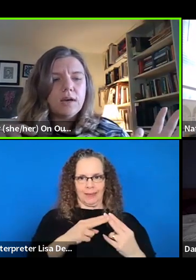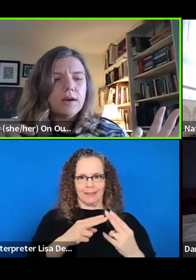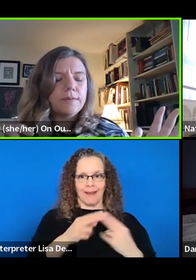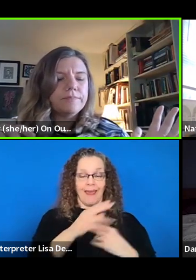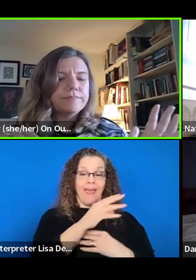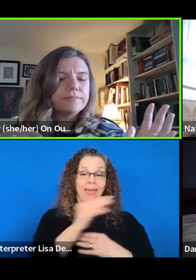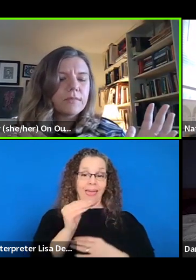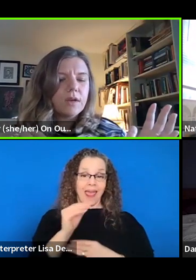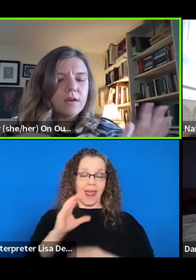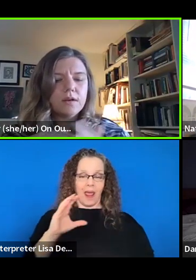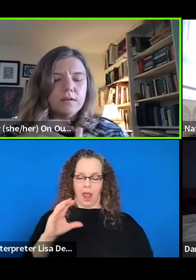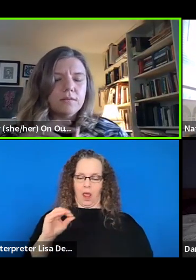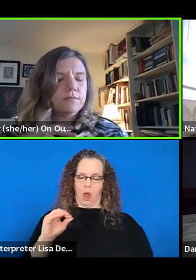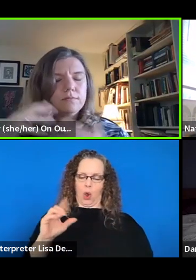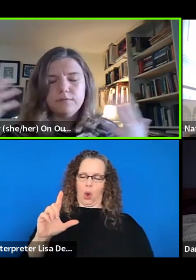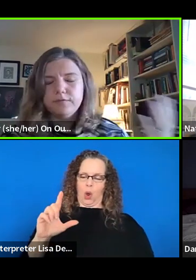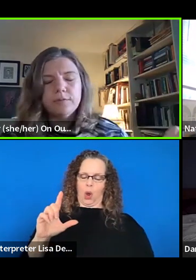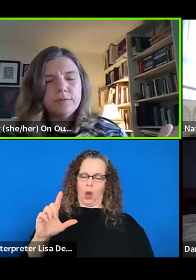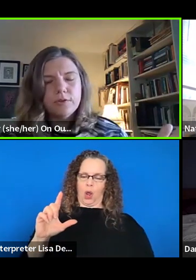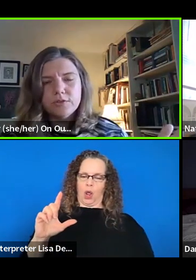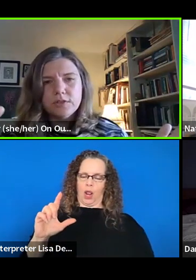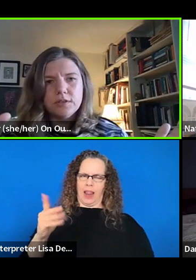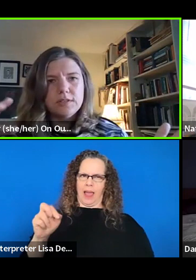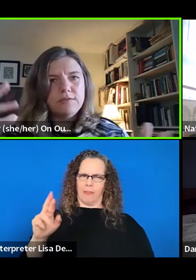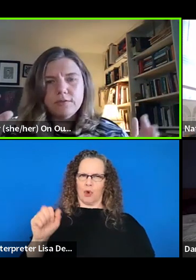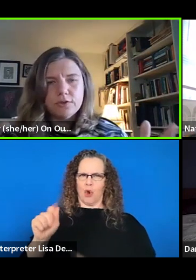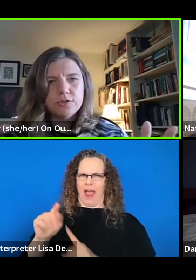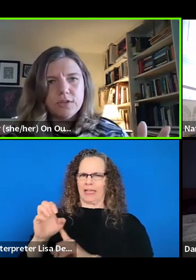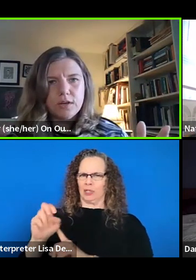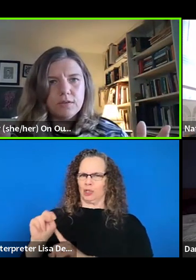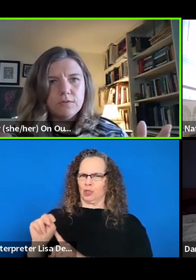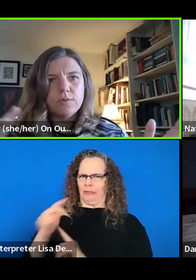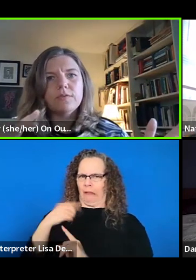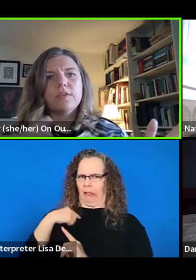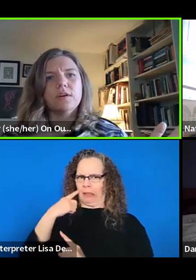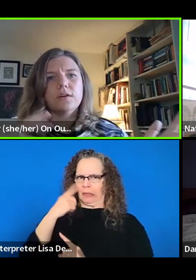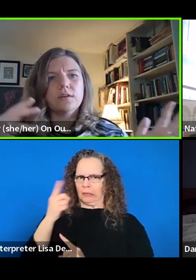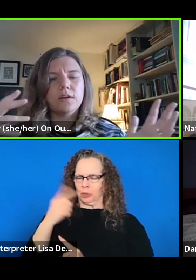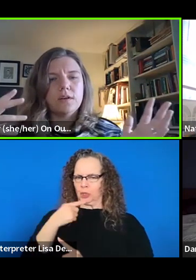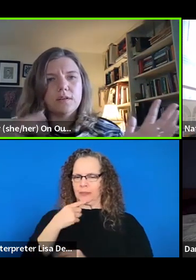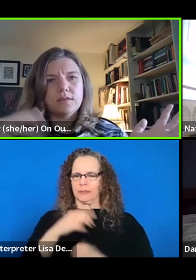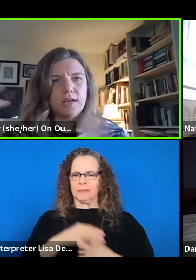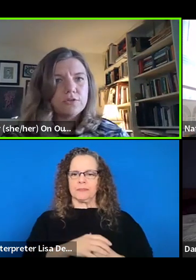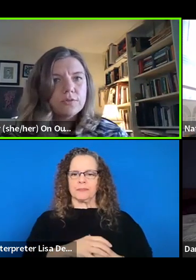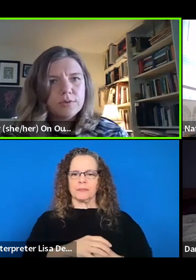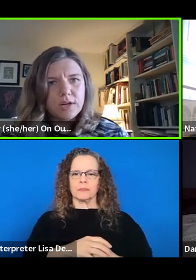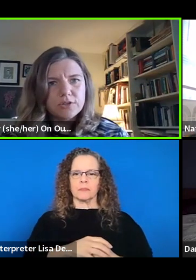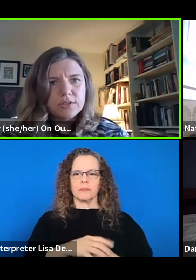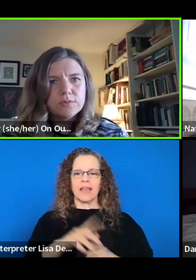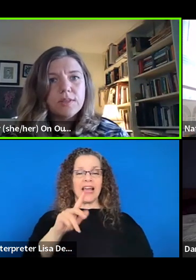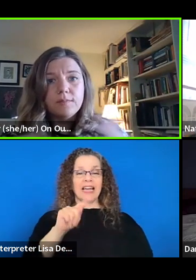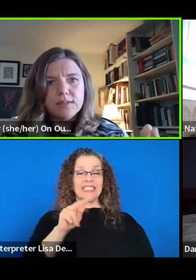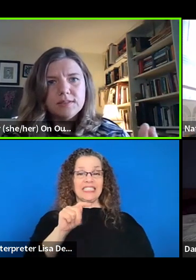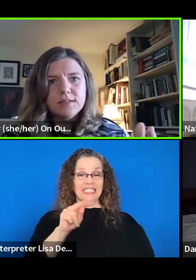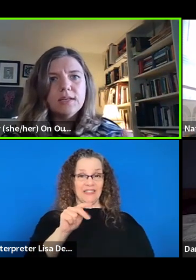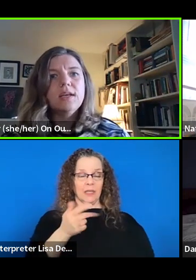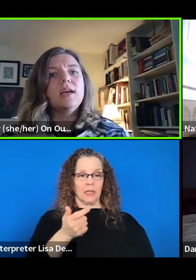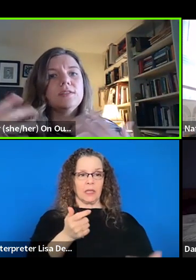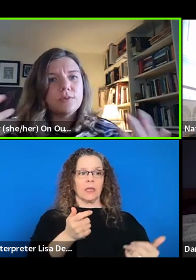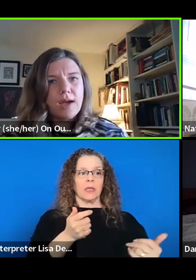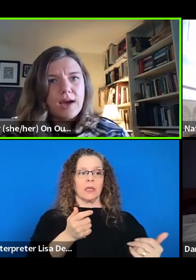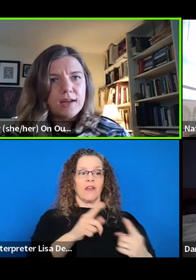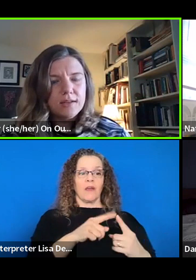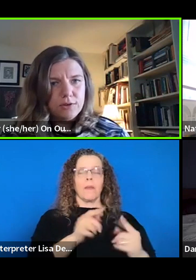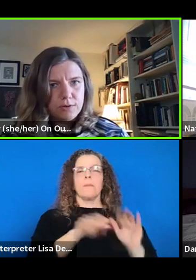did, um, uh, film version, TV version of one of their, uh, productions with NBC,